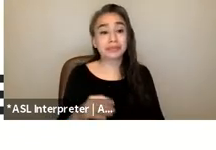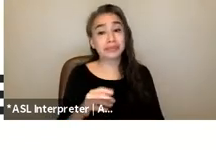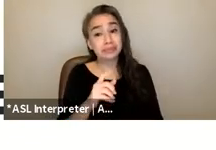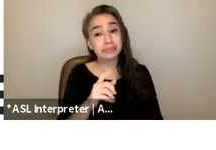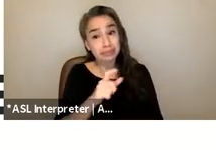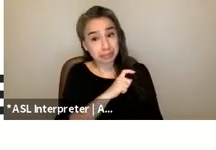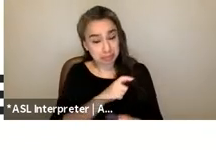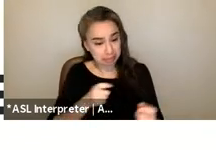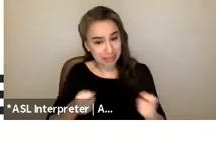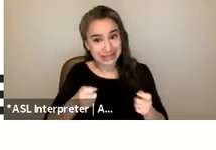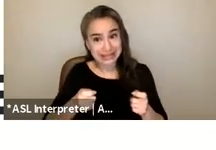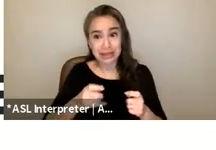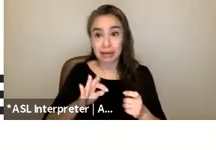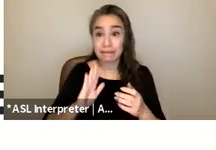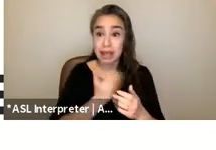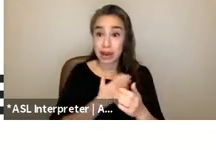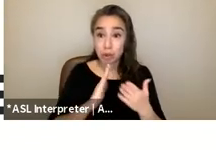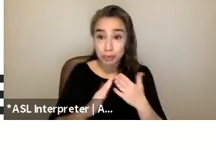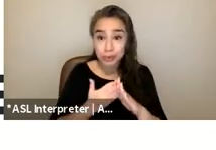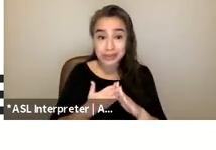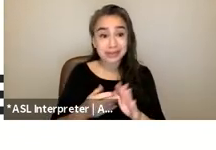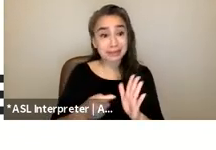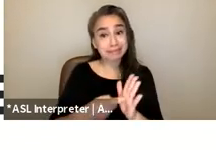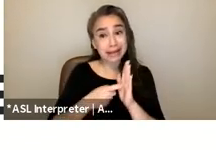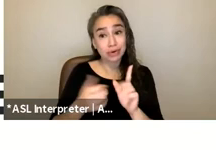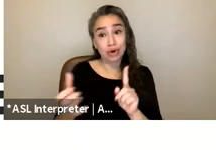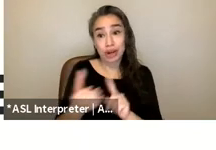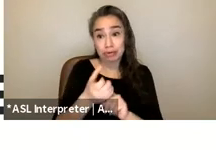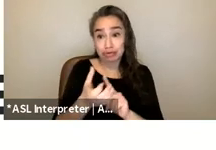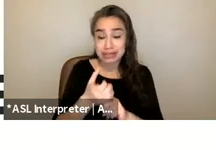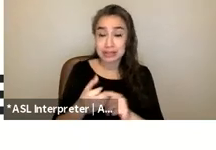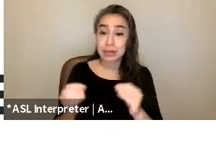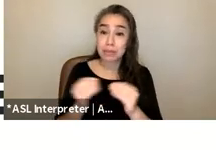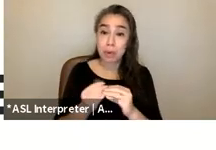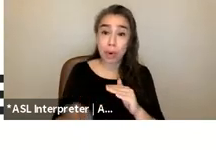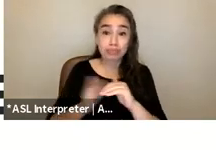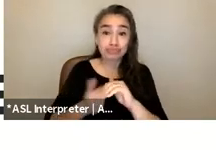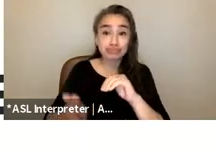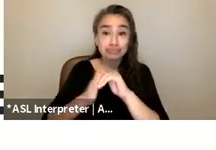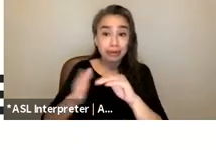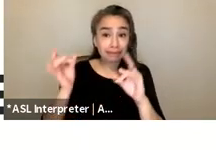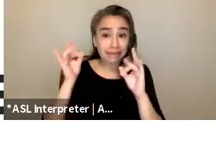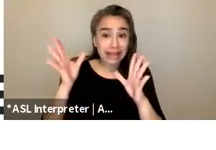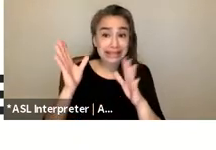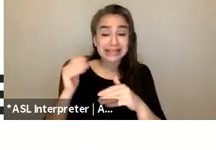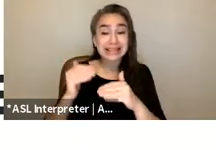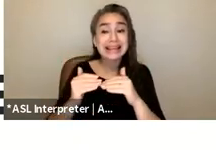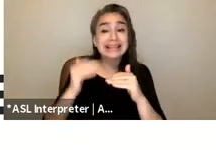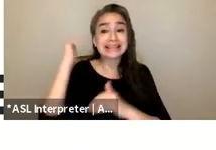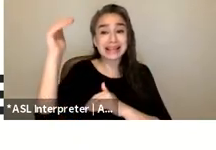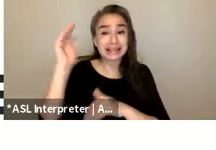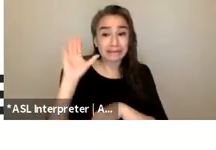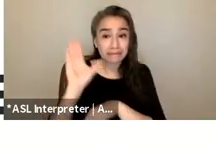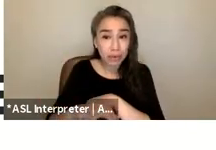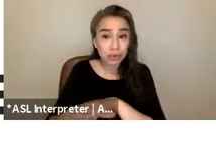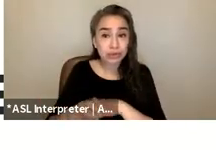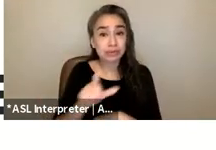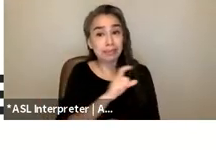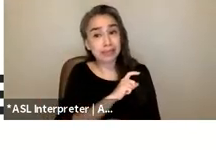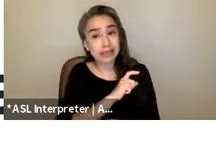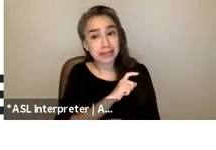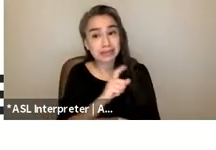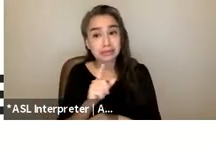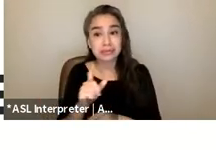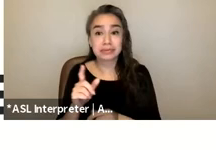arrests leading to escalation of violence and excessive force by police officers and other first responders to domestic violence